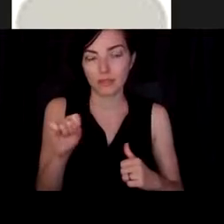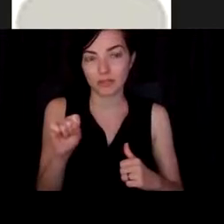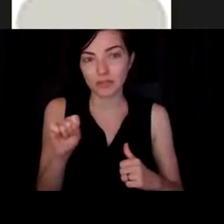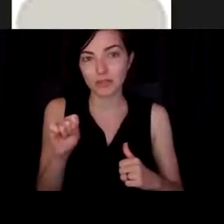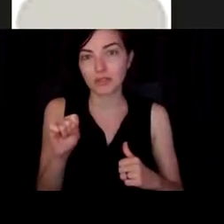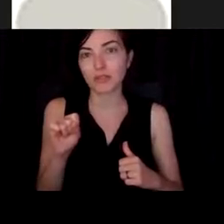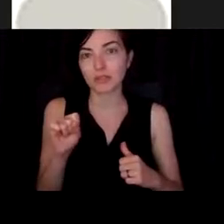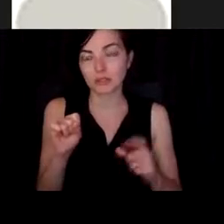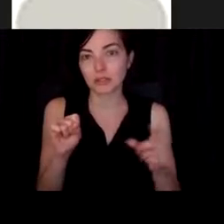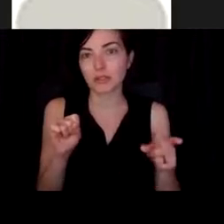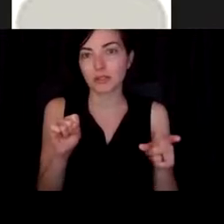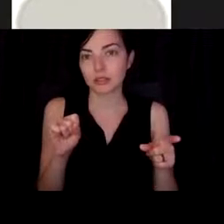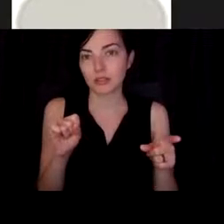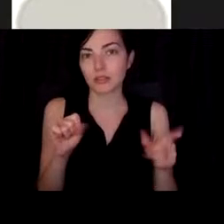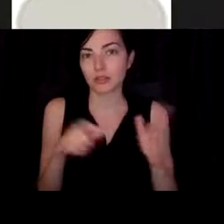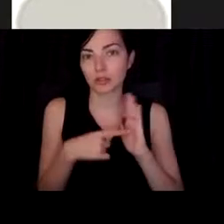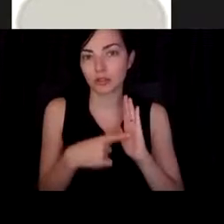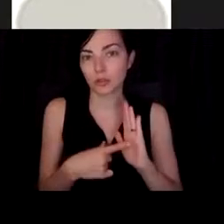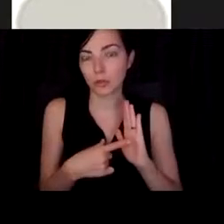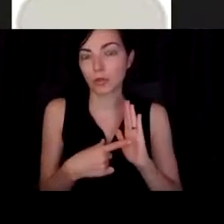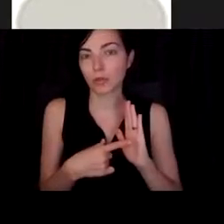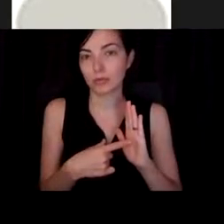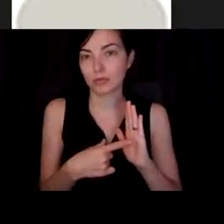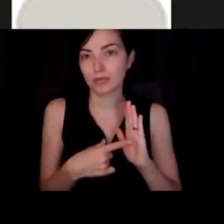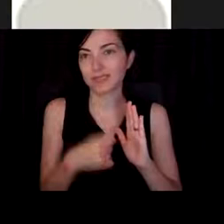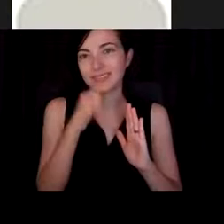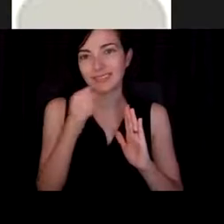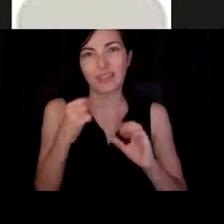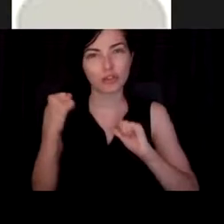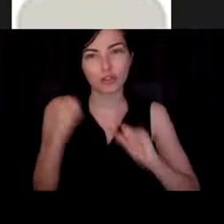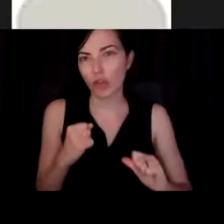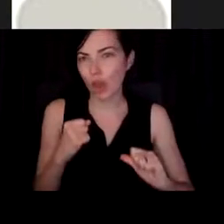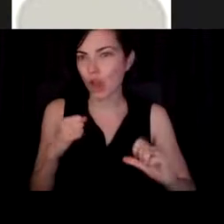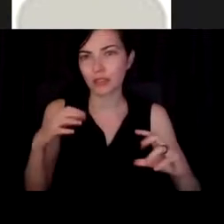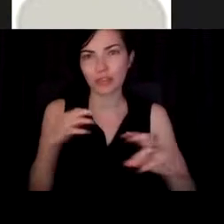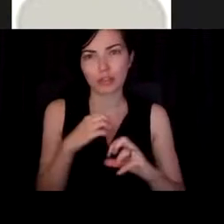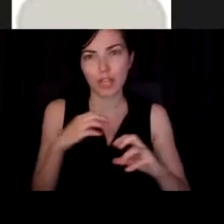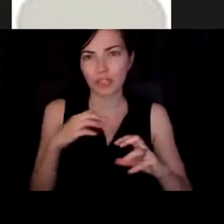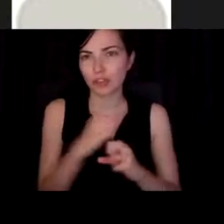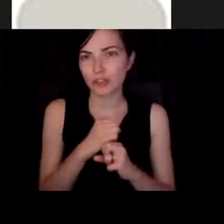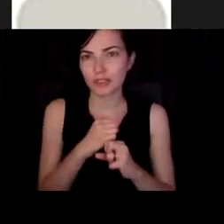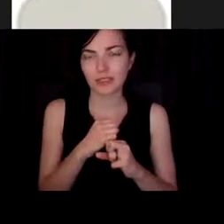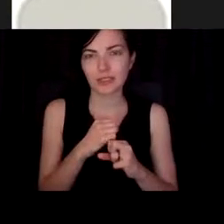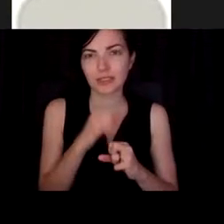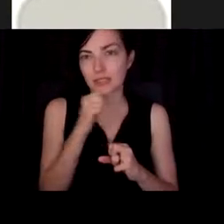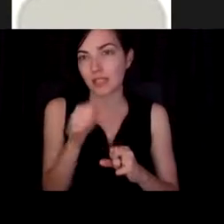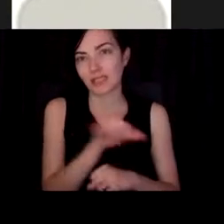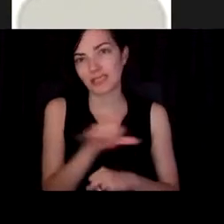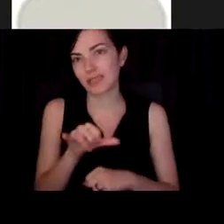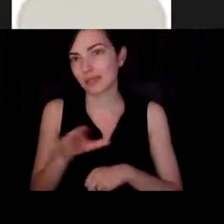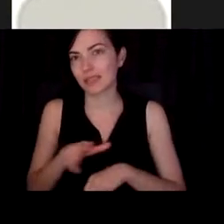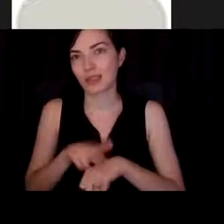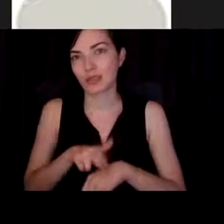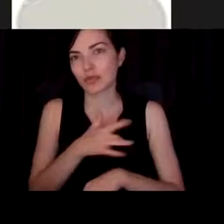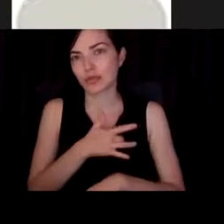show that while we don't get very strong contraction force, not as strong as a native heart, and we